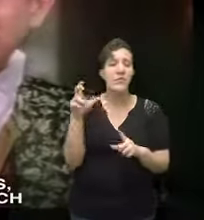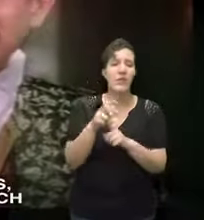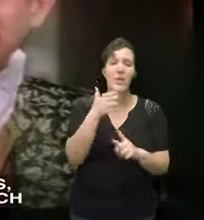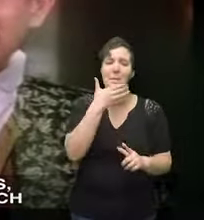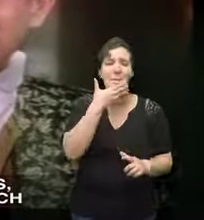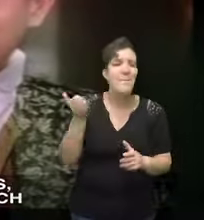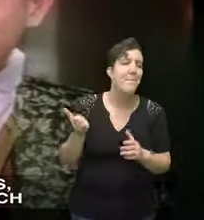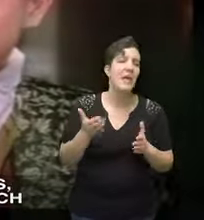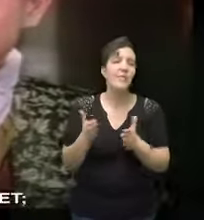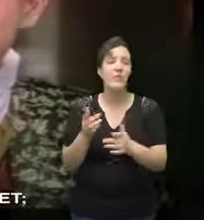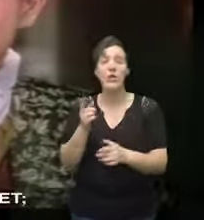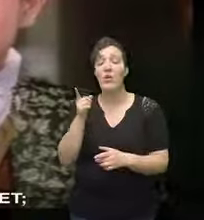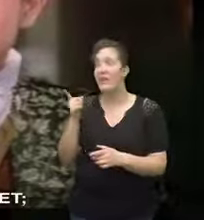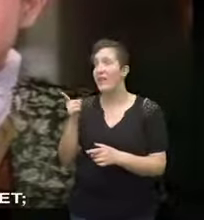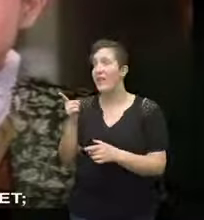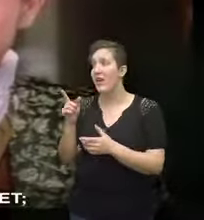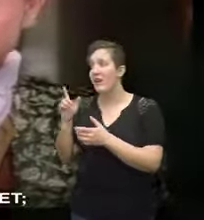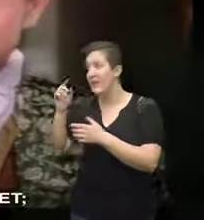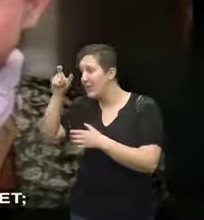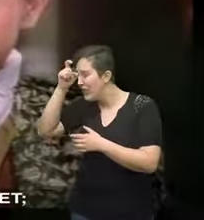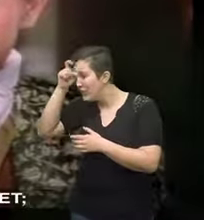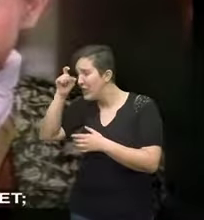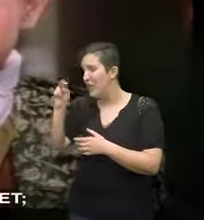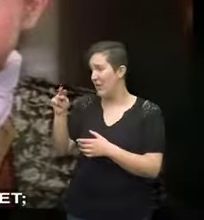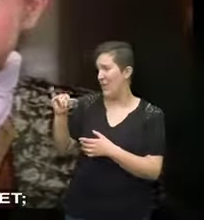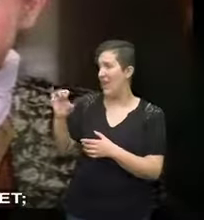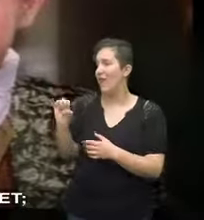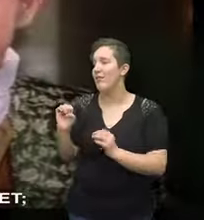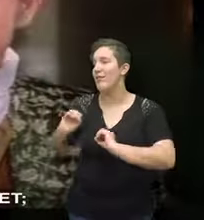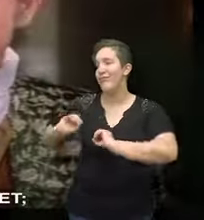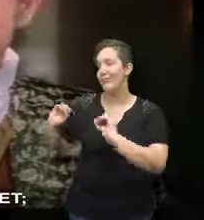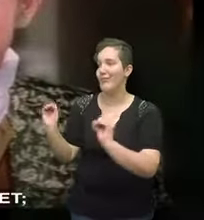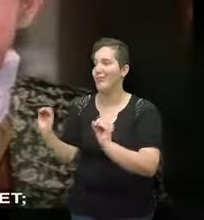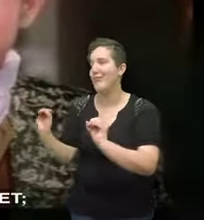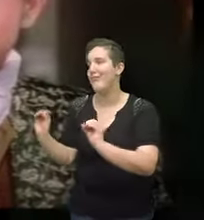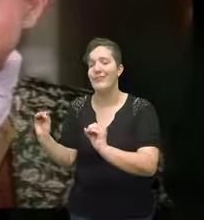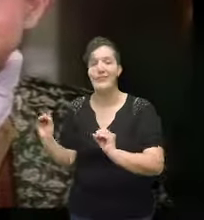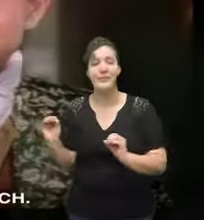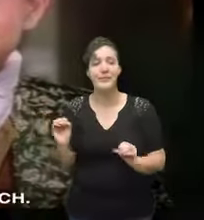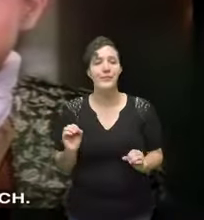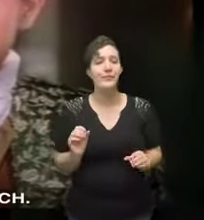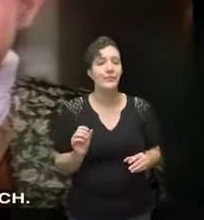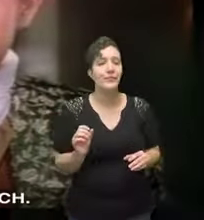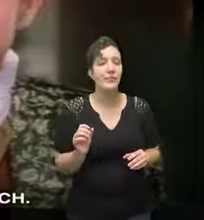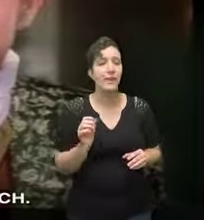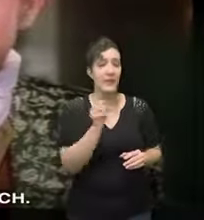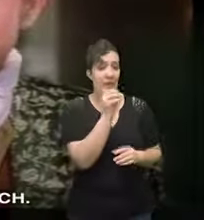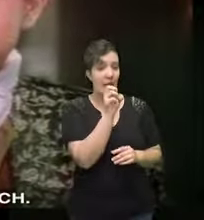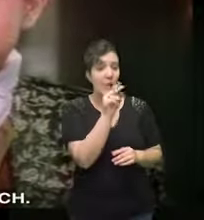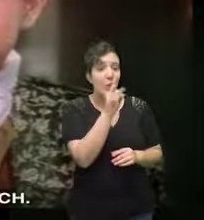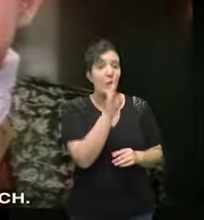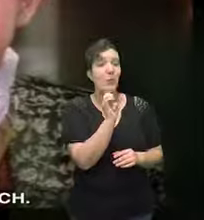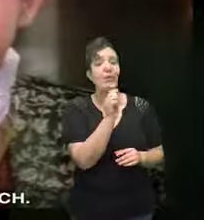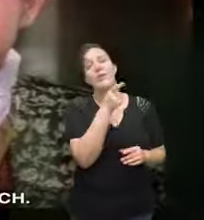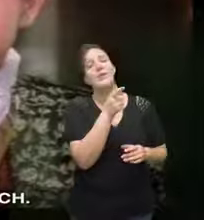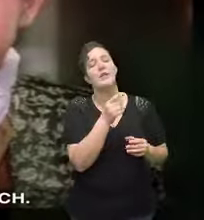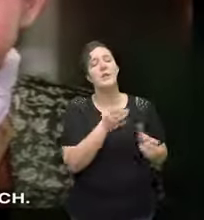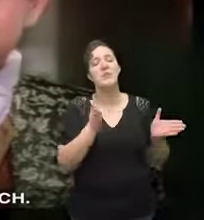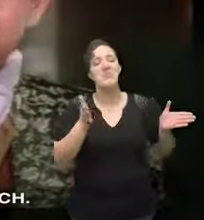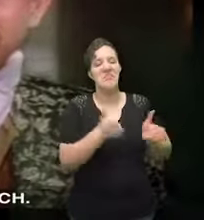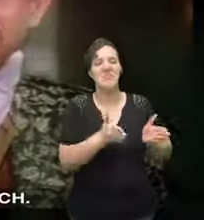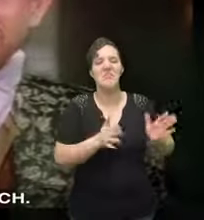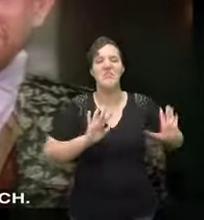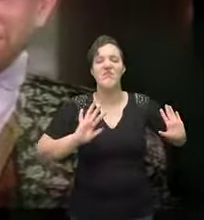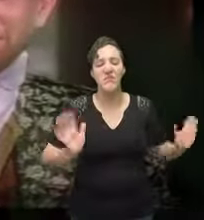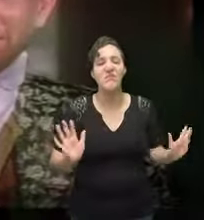in comparison to which the Nile is but a rivulet the Danube a mere ditch